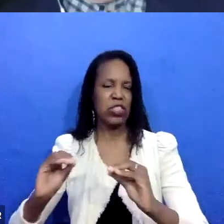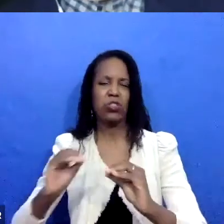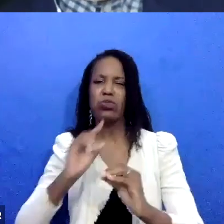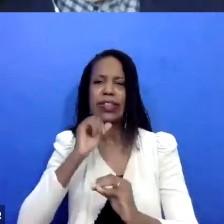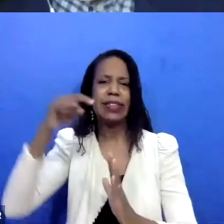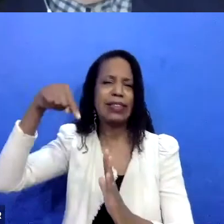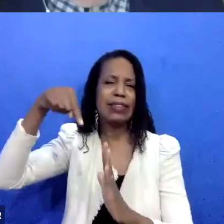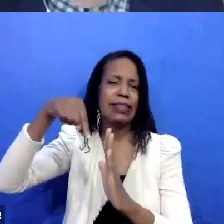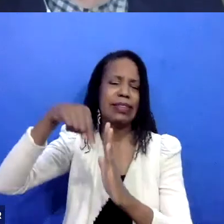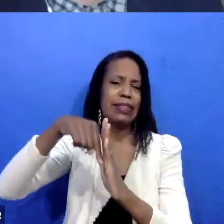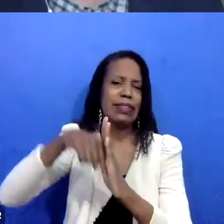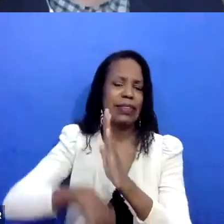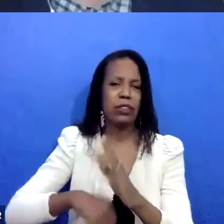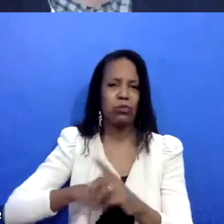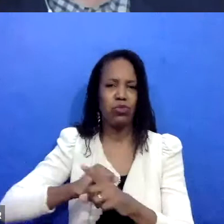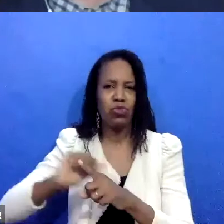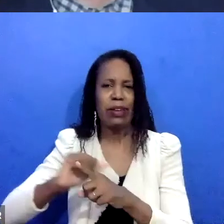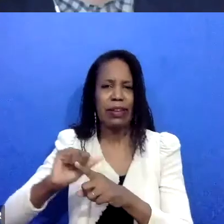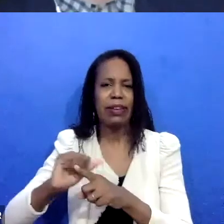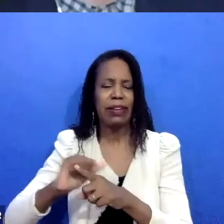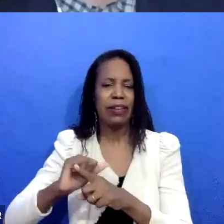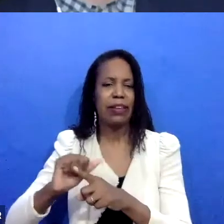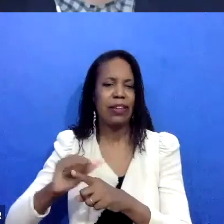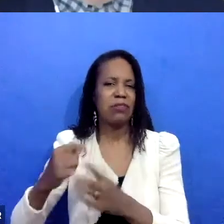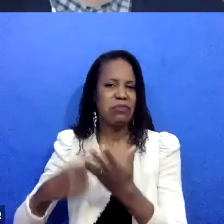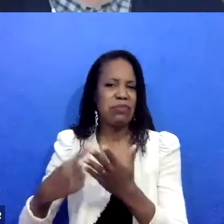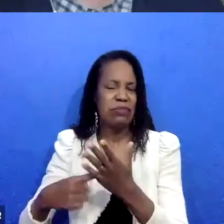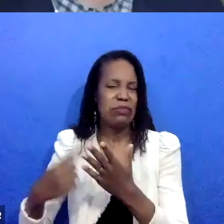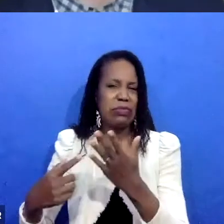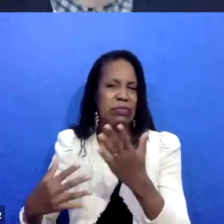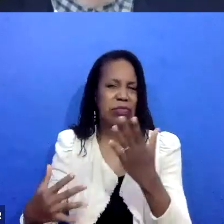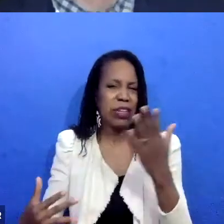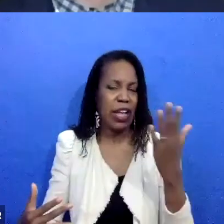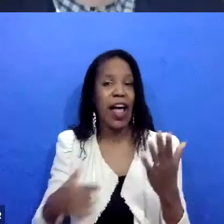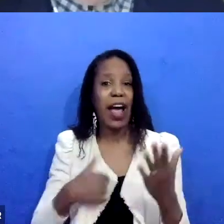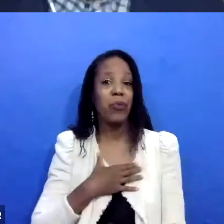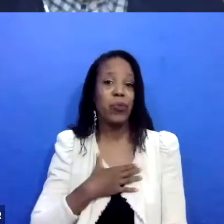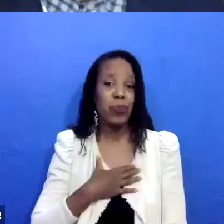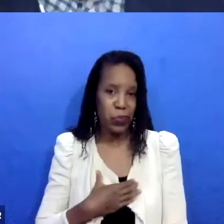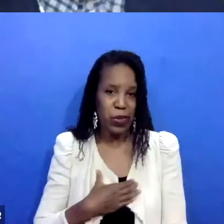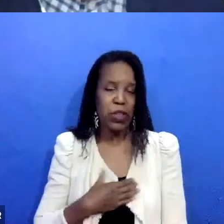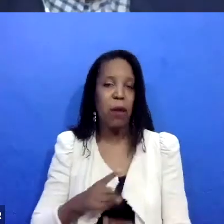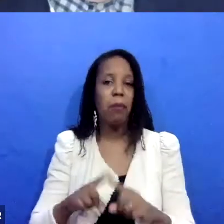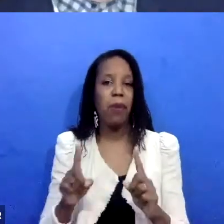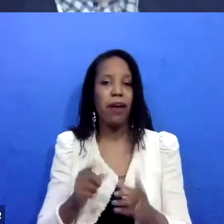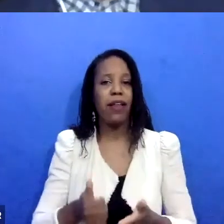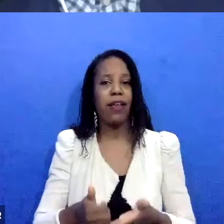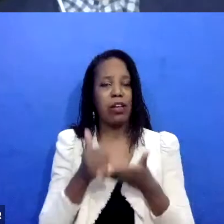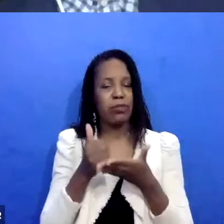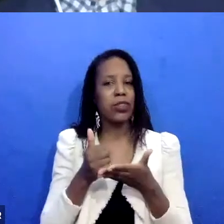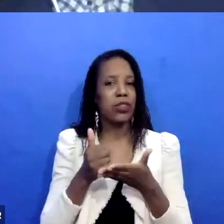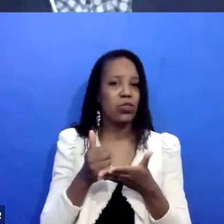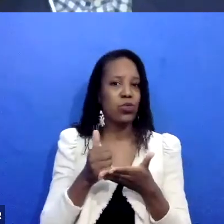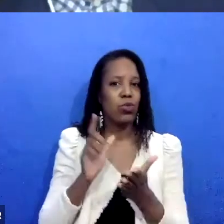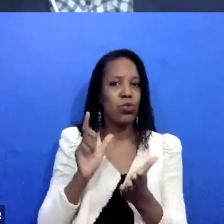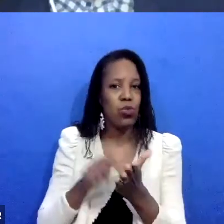but it does help us see, um, who, who might have perspectives that aren't